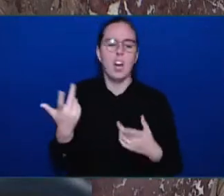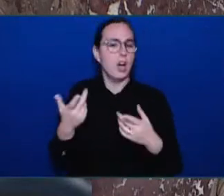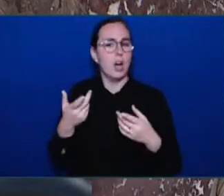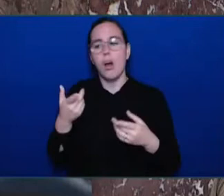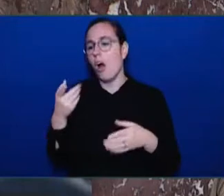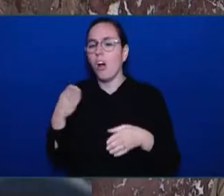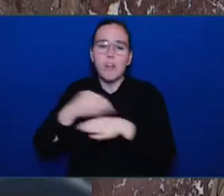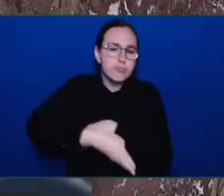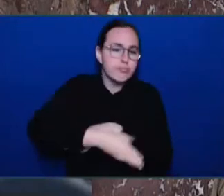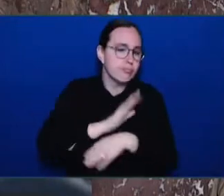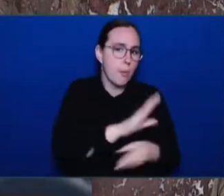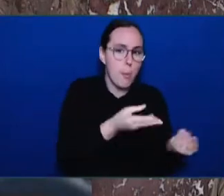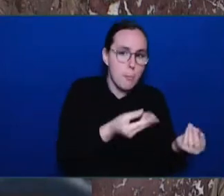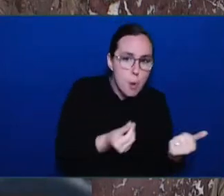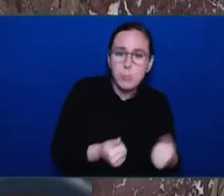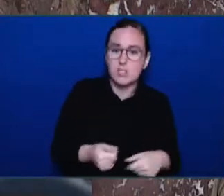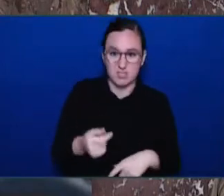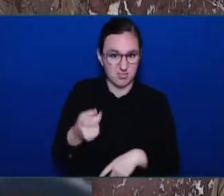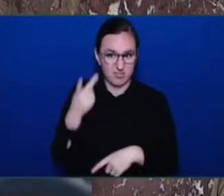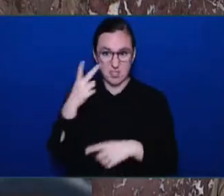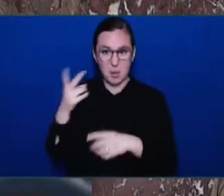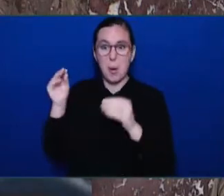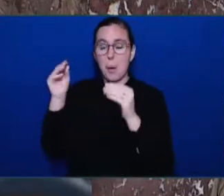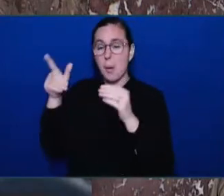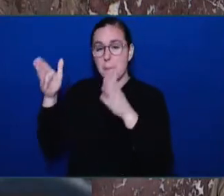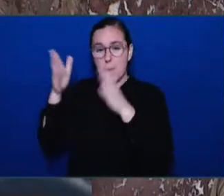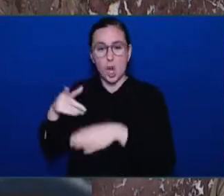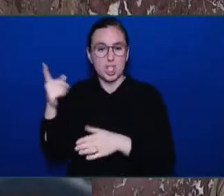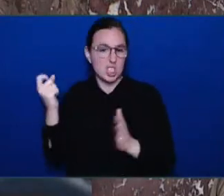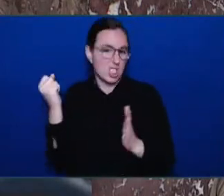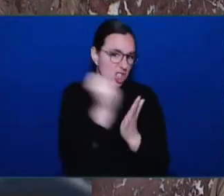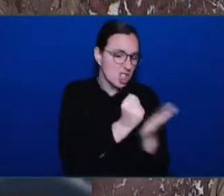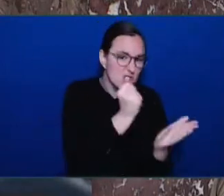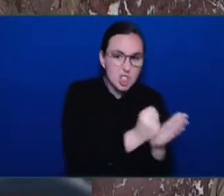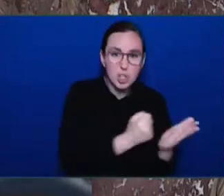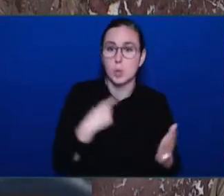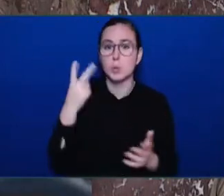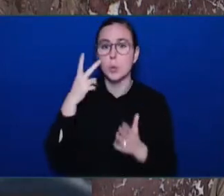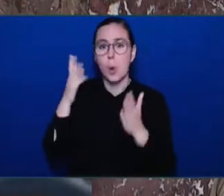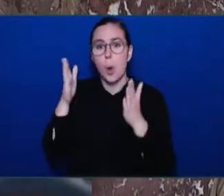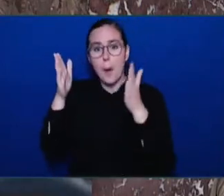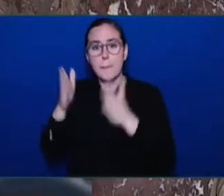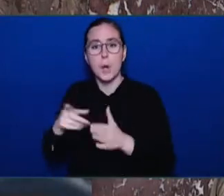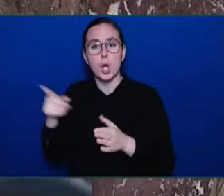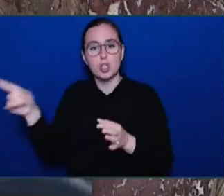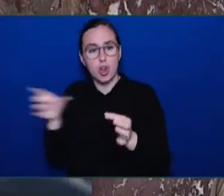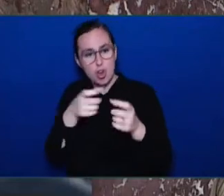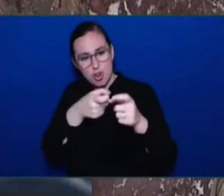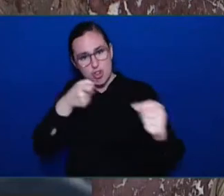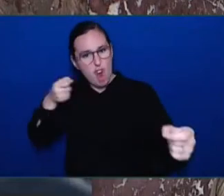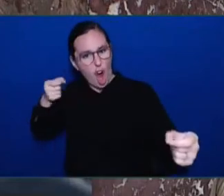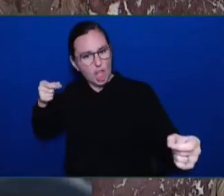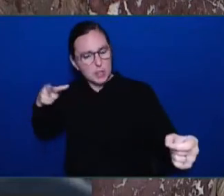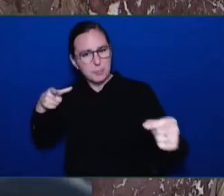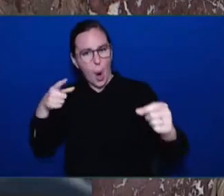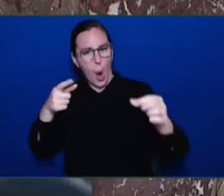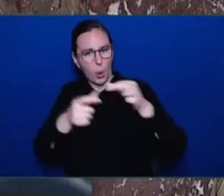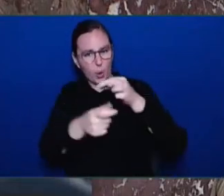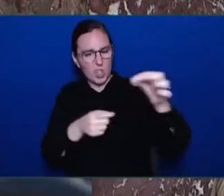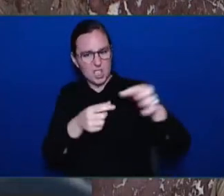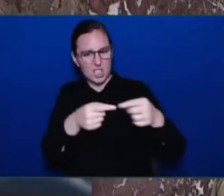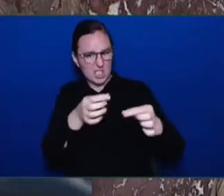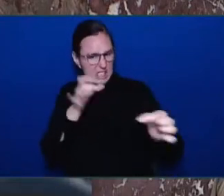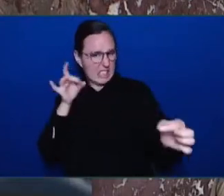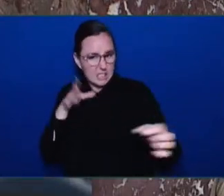shot in the chest with a crossbow. We saw a woman on the corner of Pender and Camby sucker